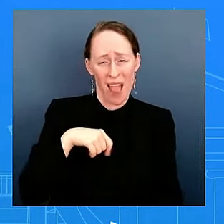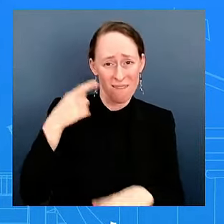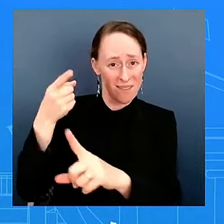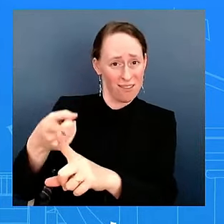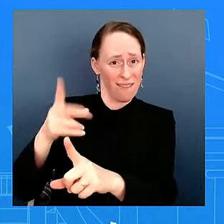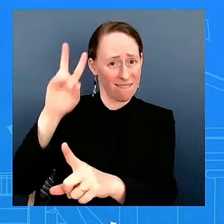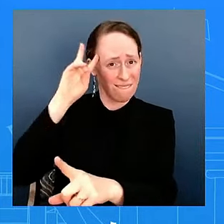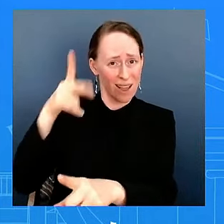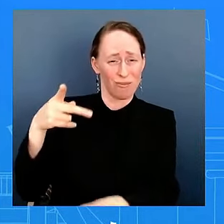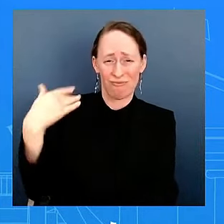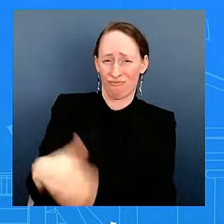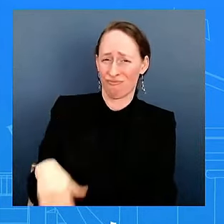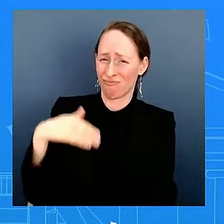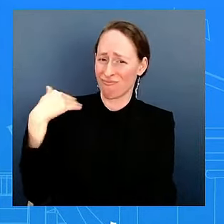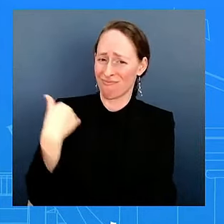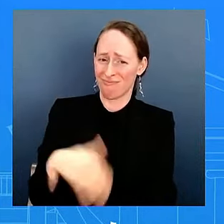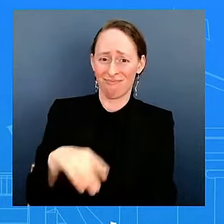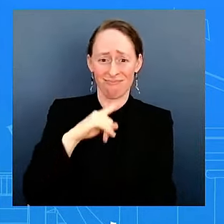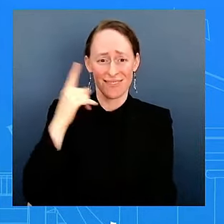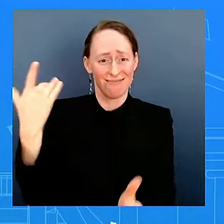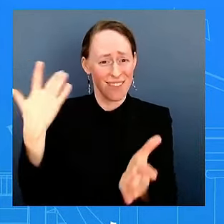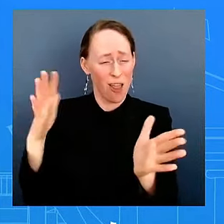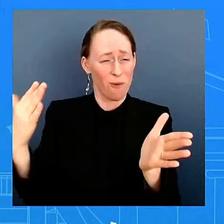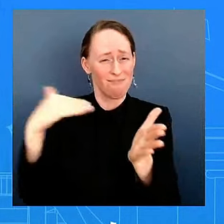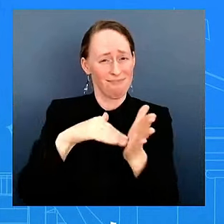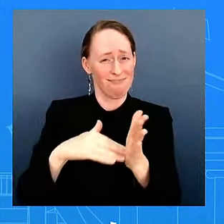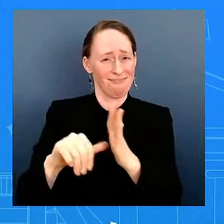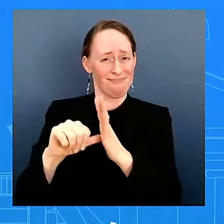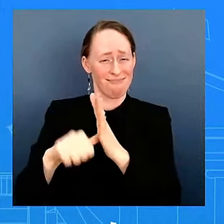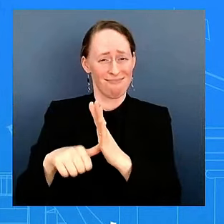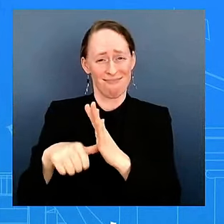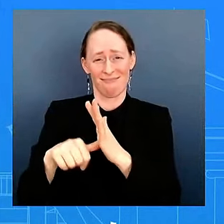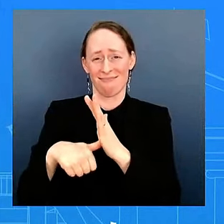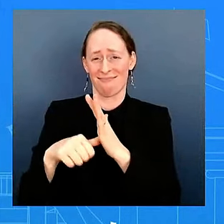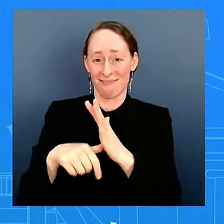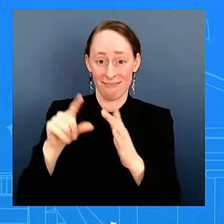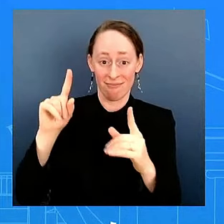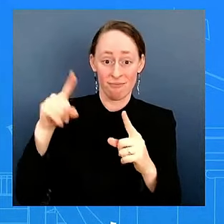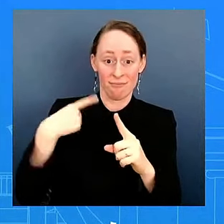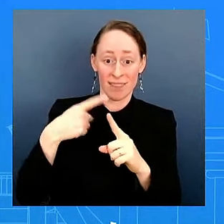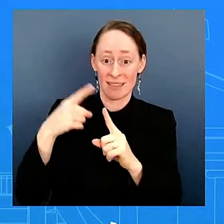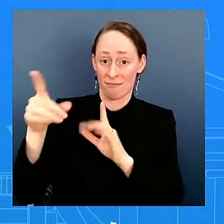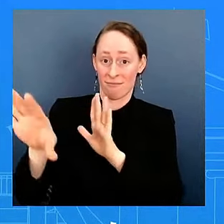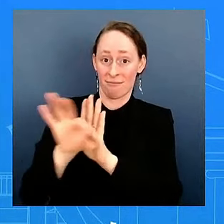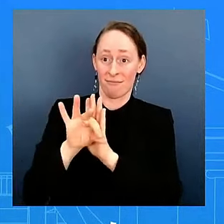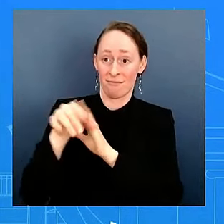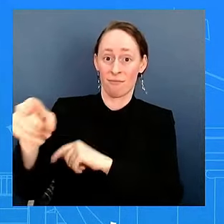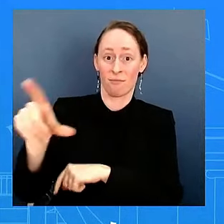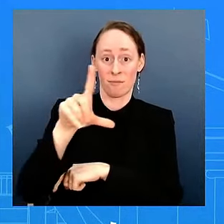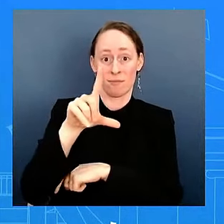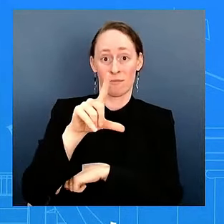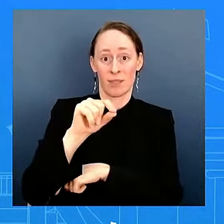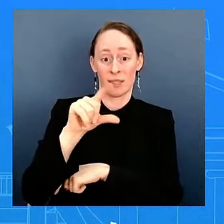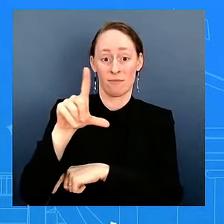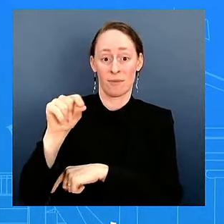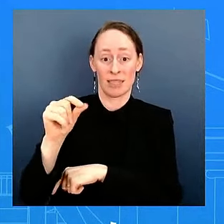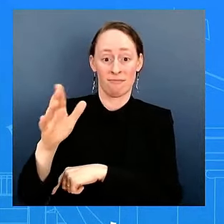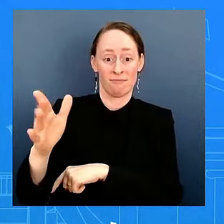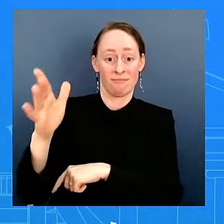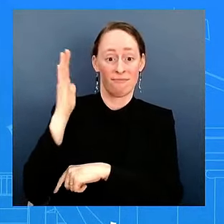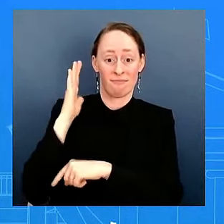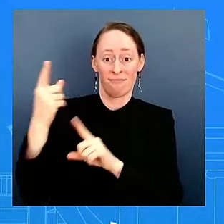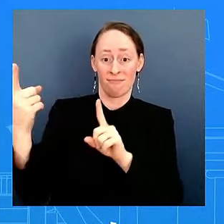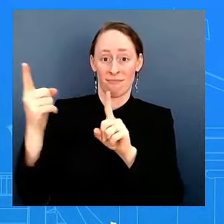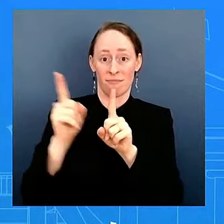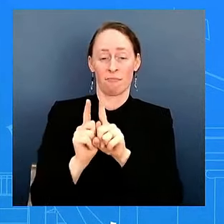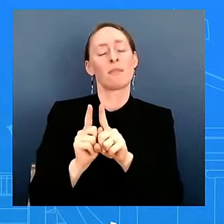stated before, that when he selected her in 2020 to be his running mate, it was the right decision at that